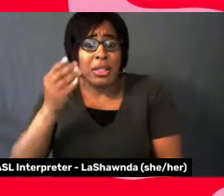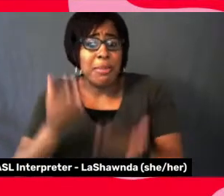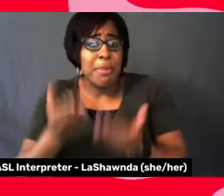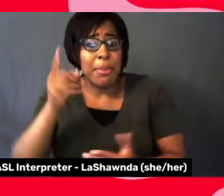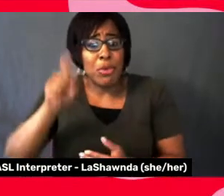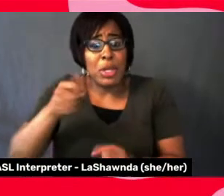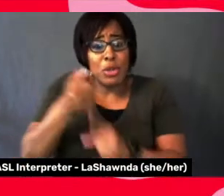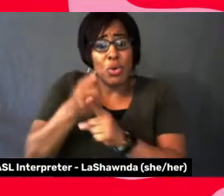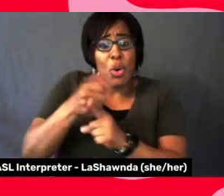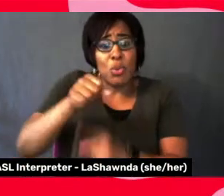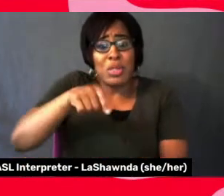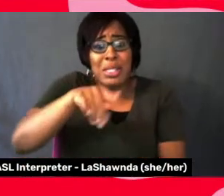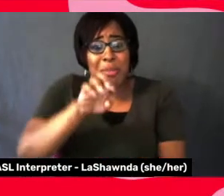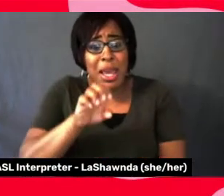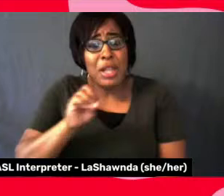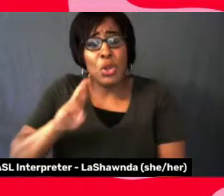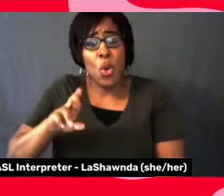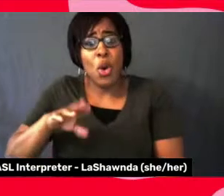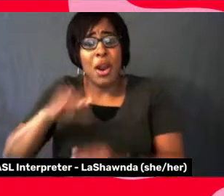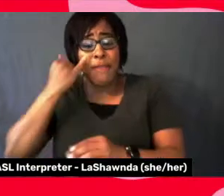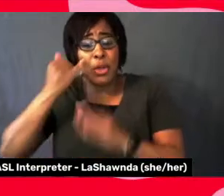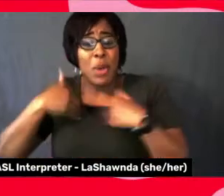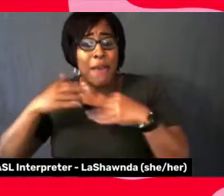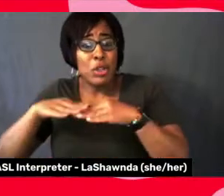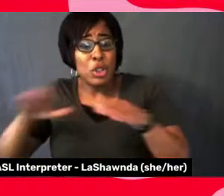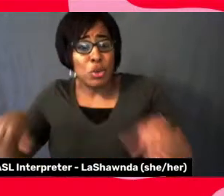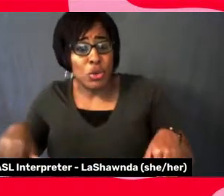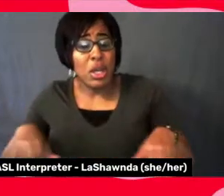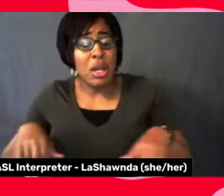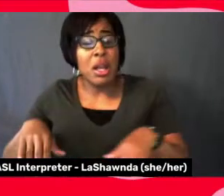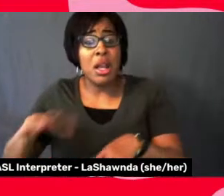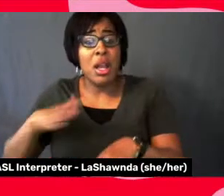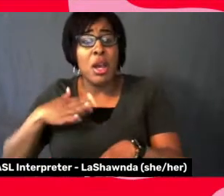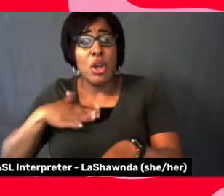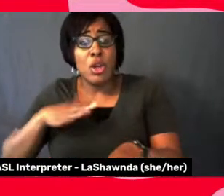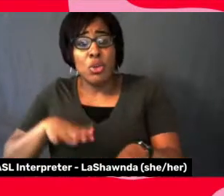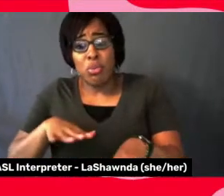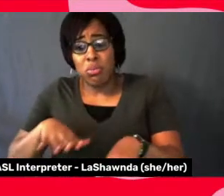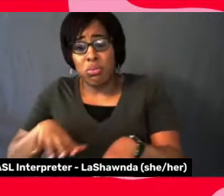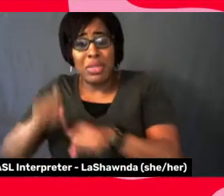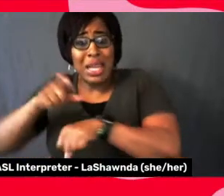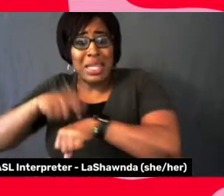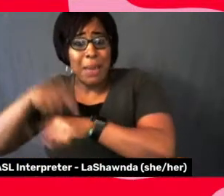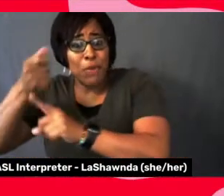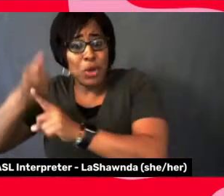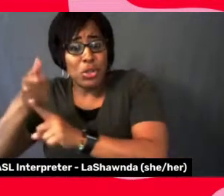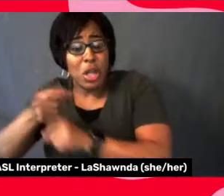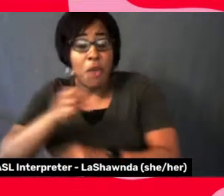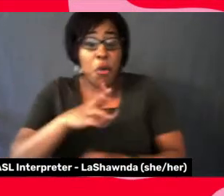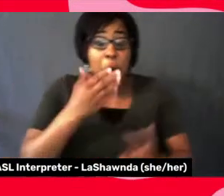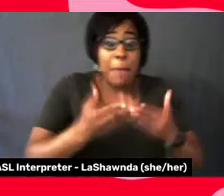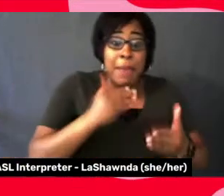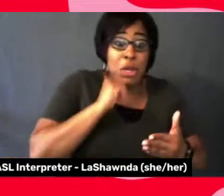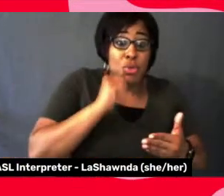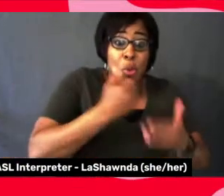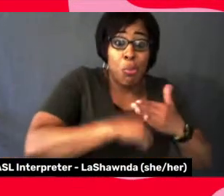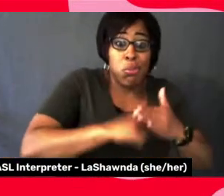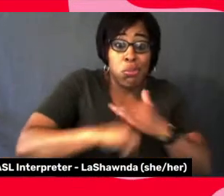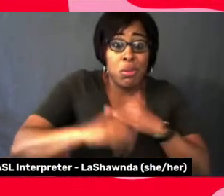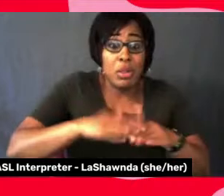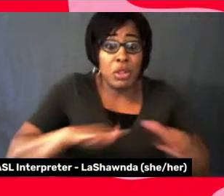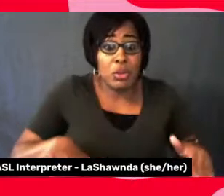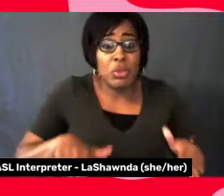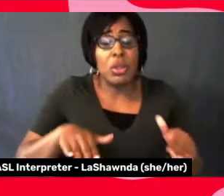time away from your children, if you have children or not to have children or, you know, to be able to be brave